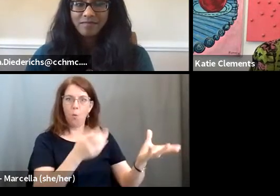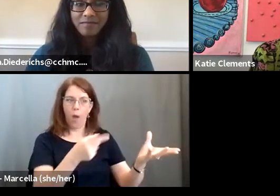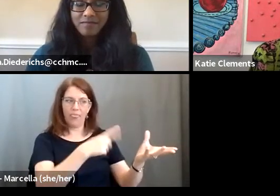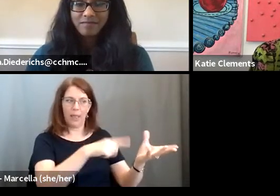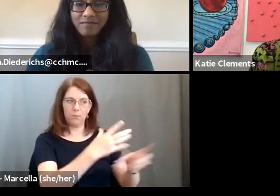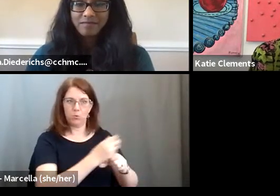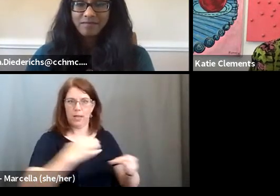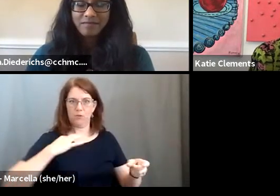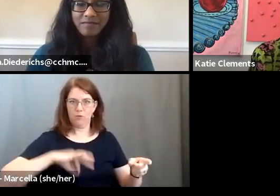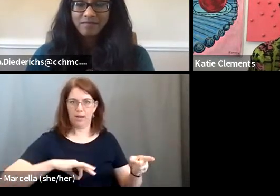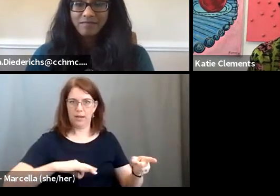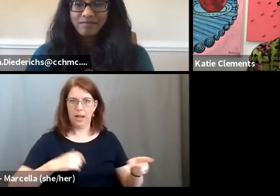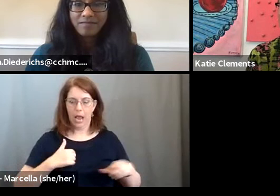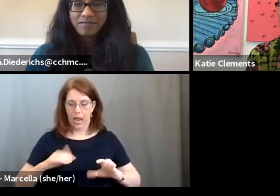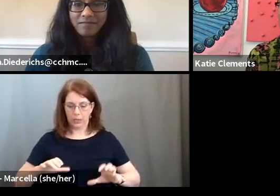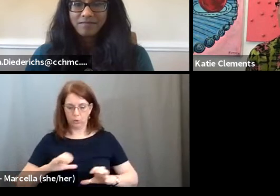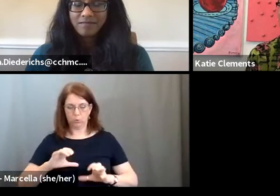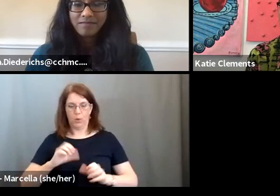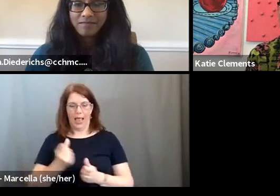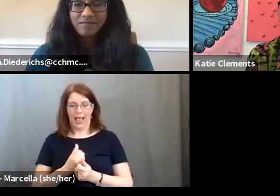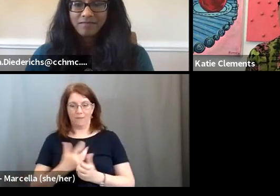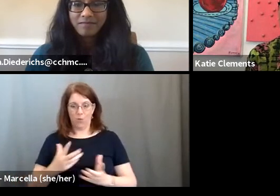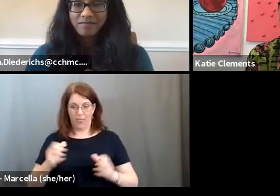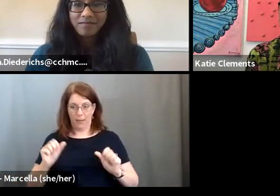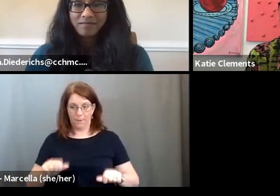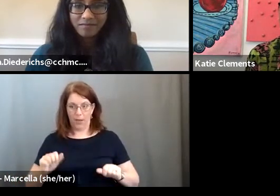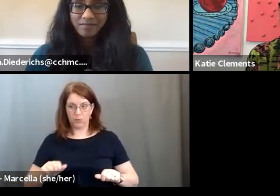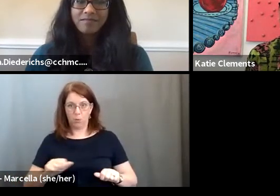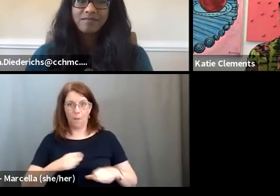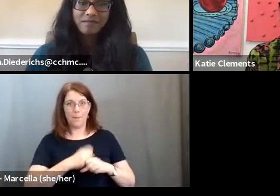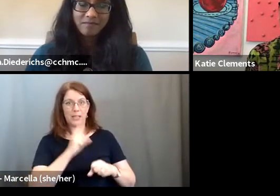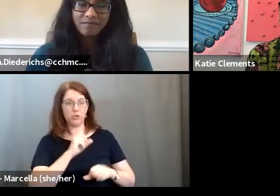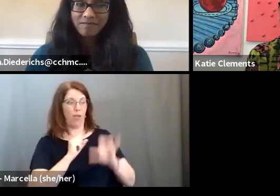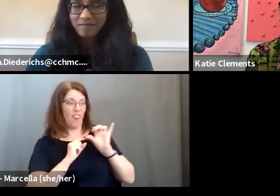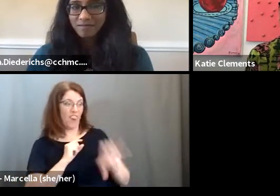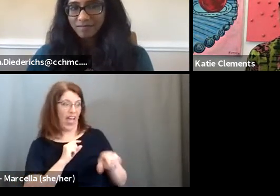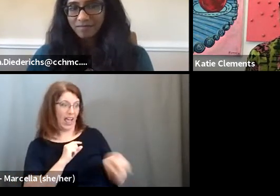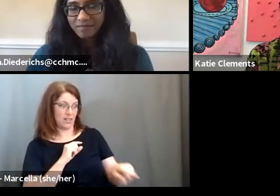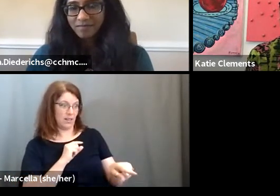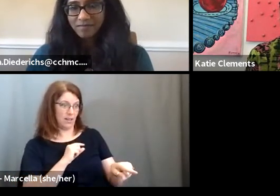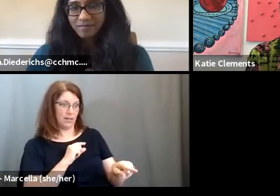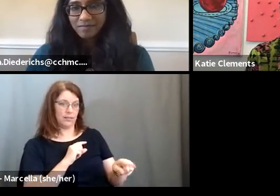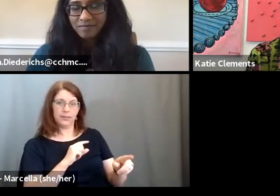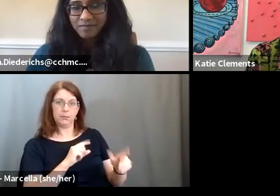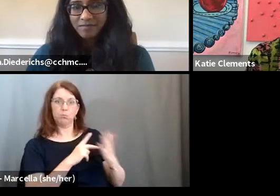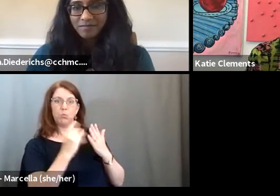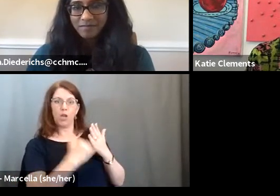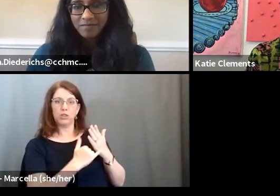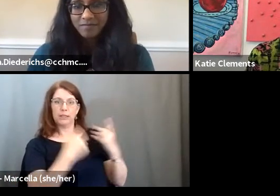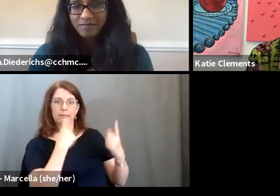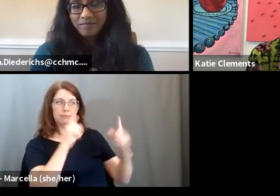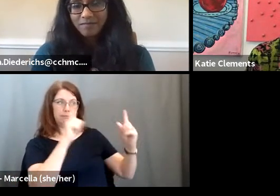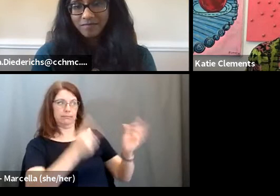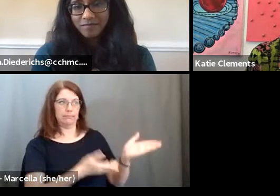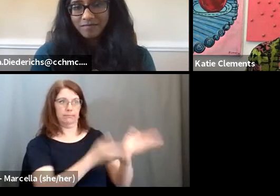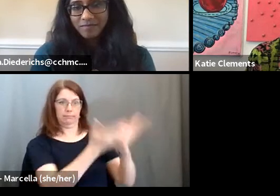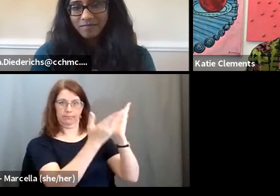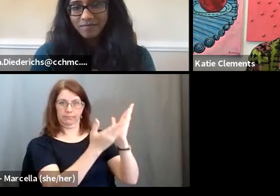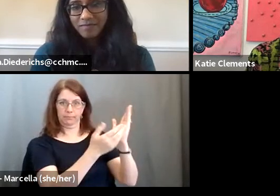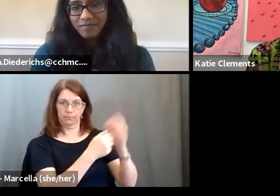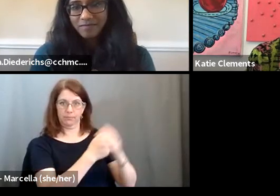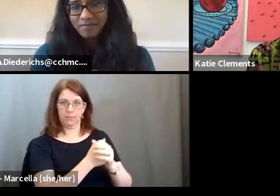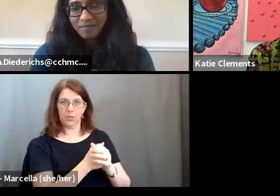know, my job is to do everything possible to make sure the best thing goes out the door. And, and now it's shifted from me designing stuff to